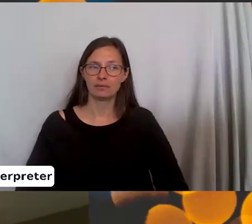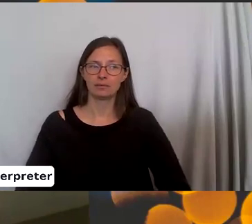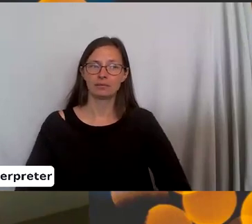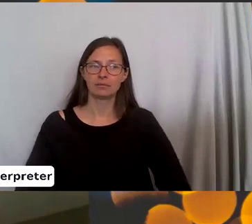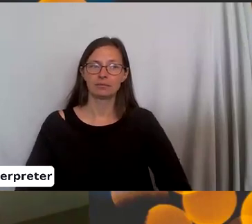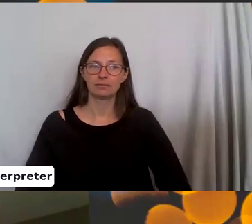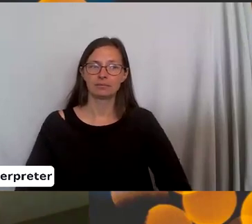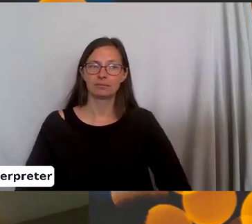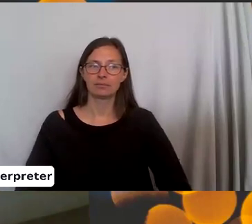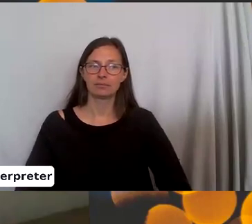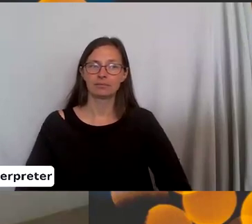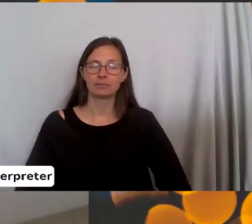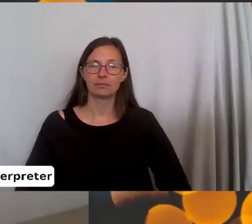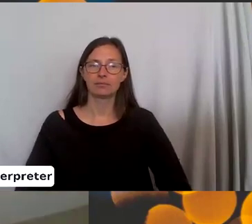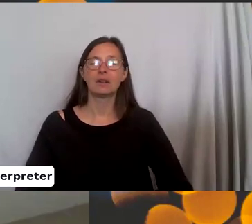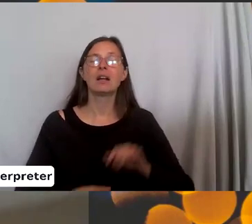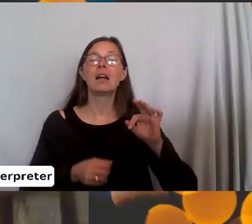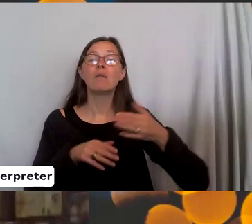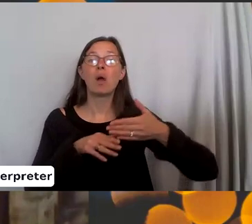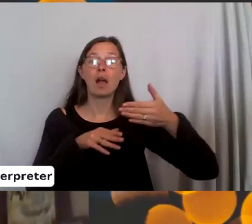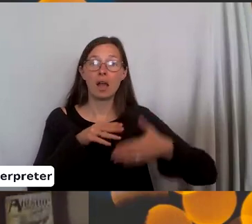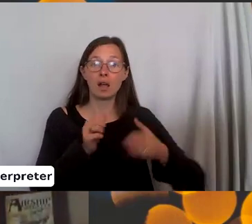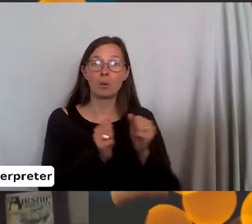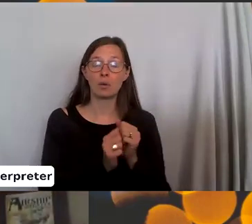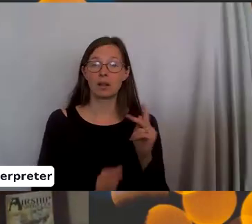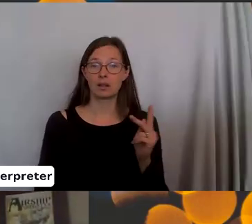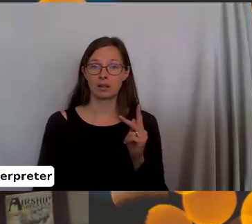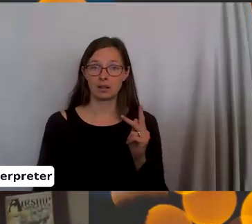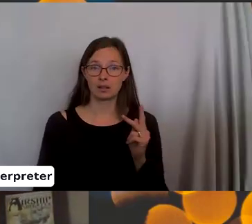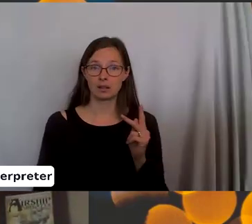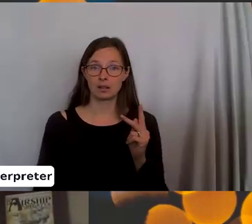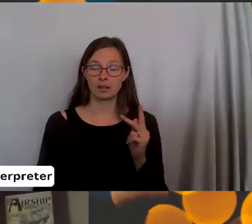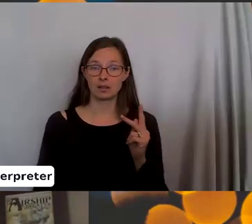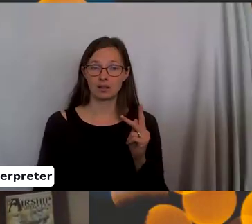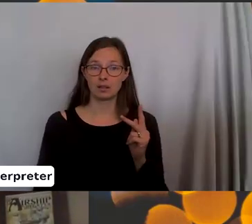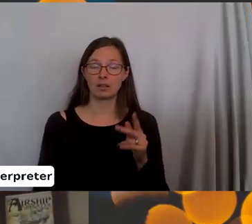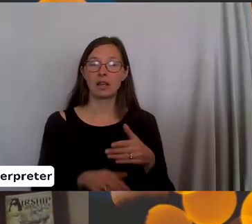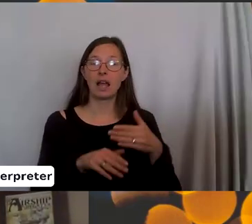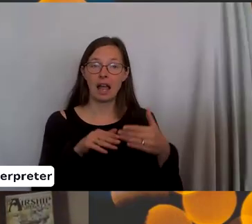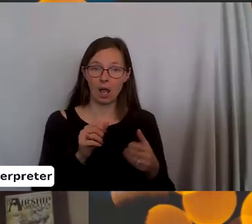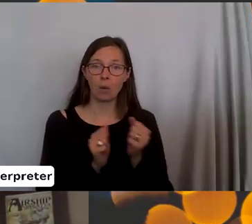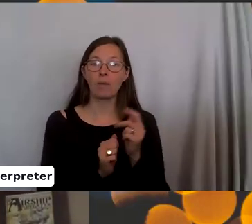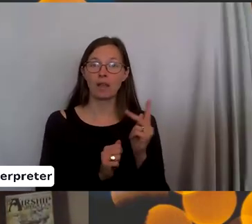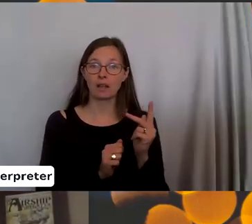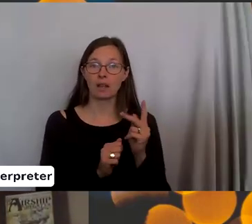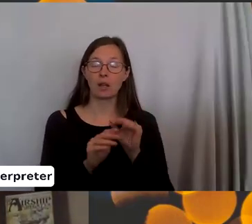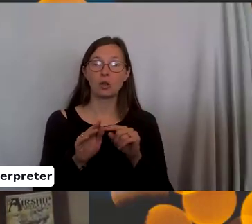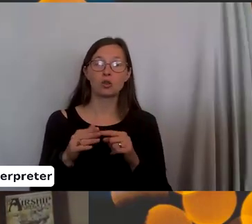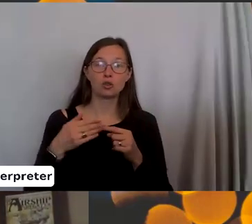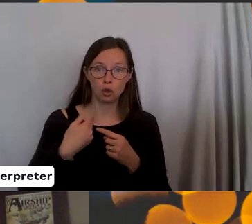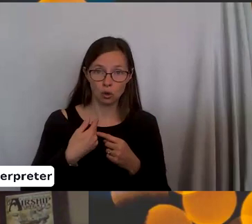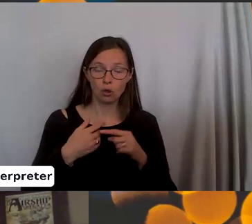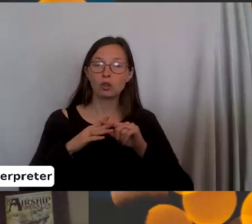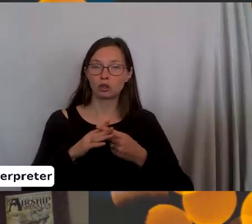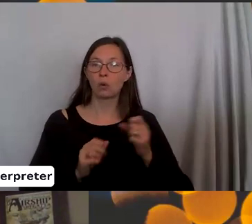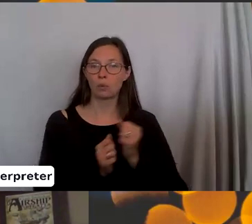Wait, no. if you end with a knit stitch, you end with a, you end with a knit, when you turn it around, you